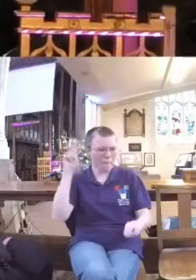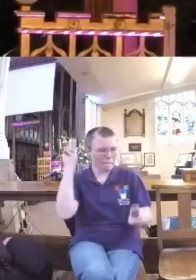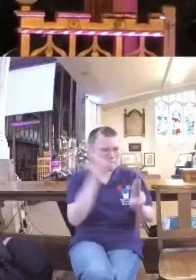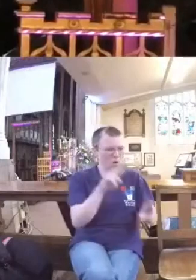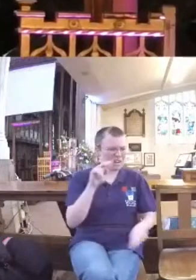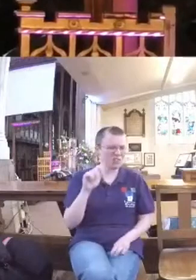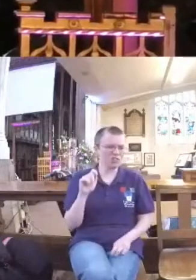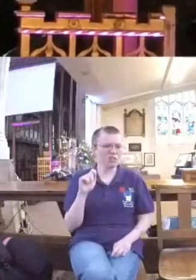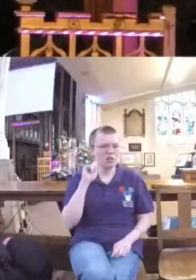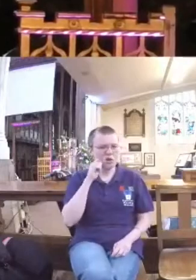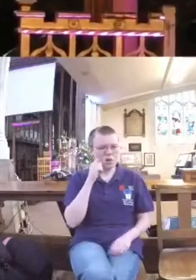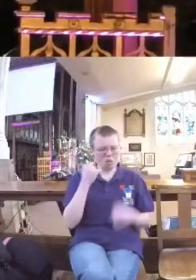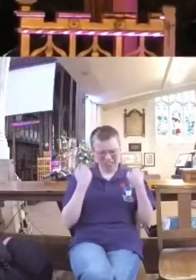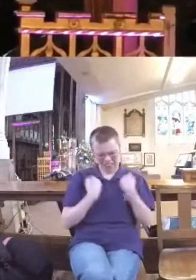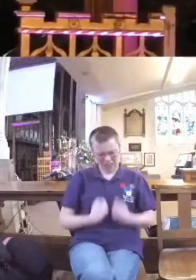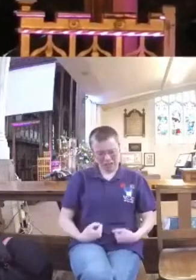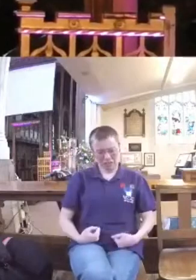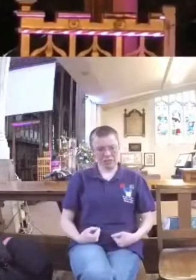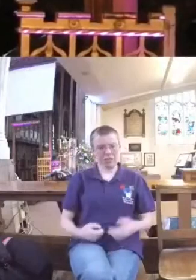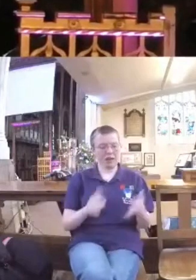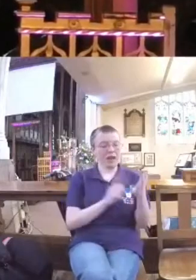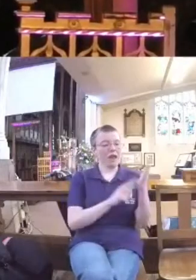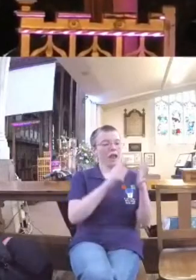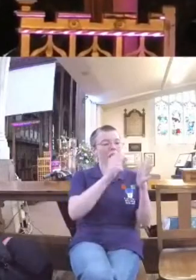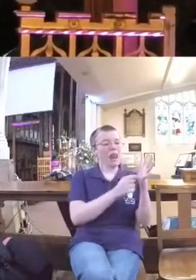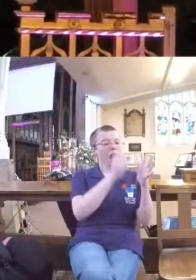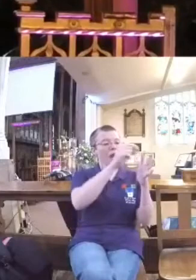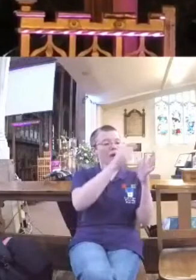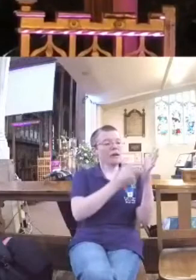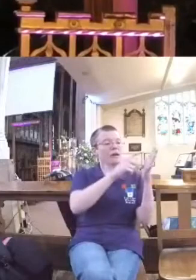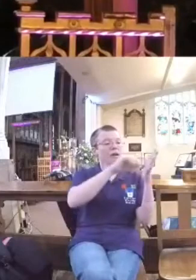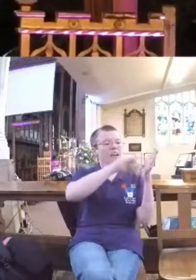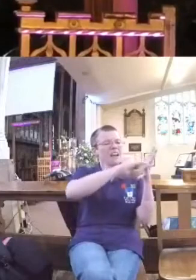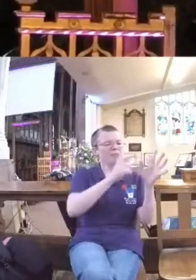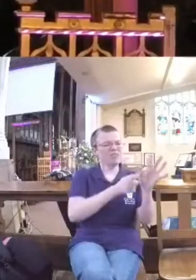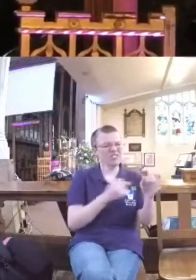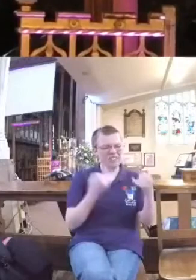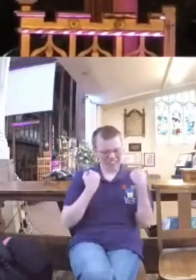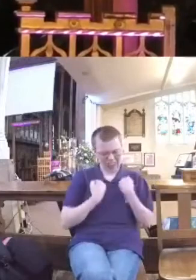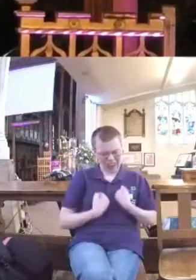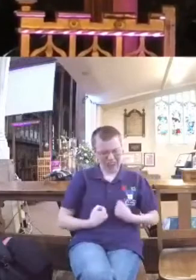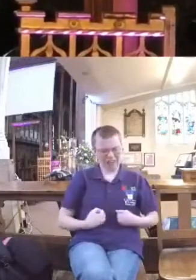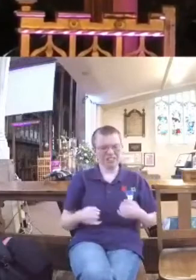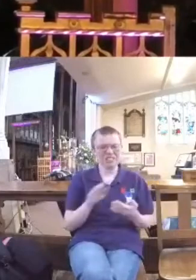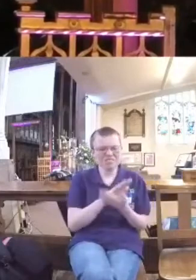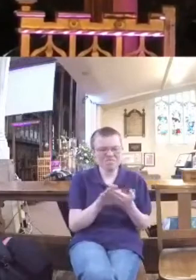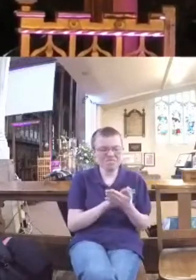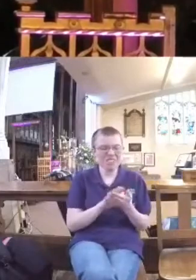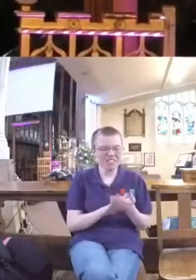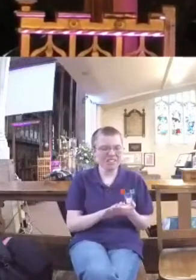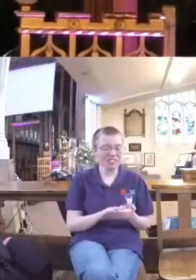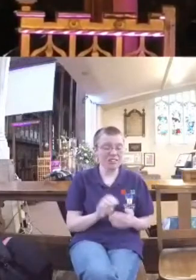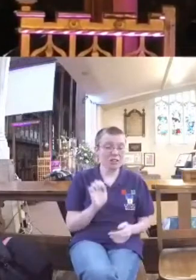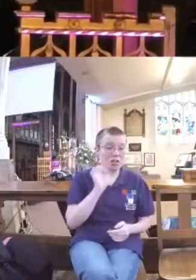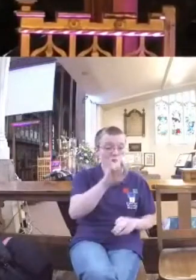Now, in ancient times, leprosy made you untouchable. You instantly and permanently lost your